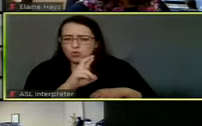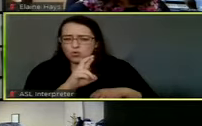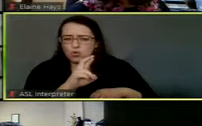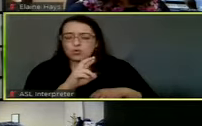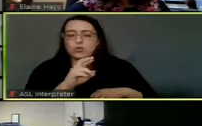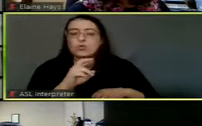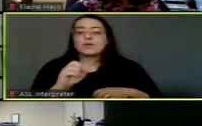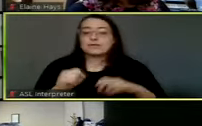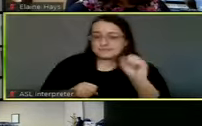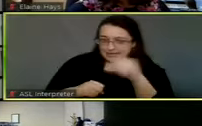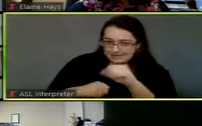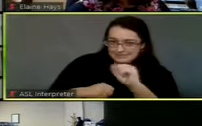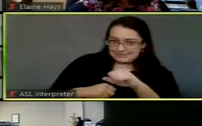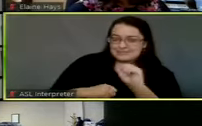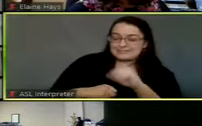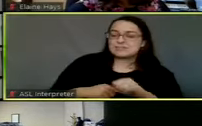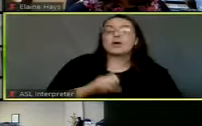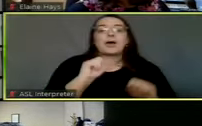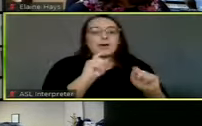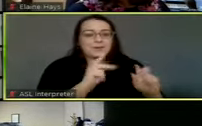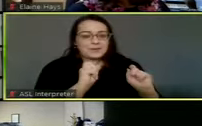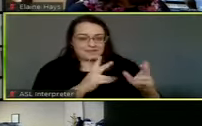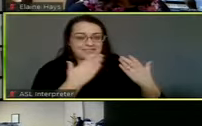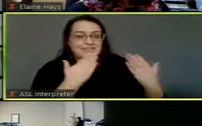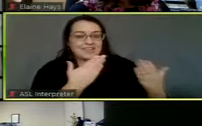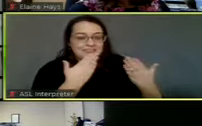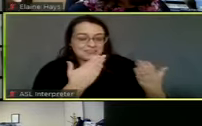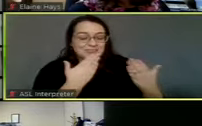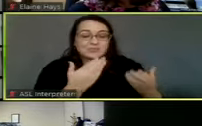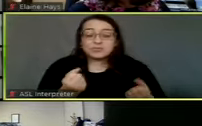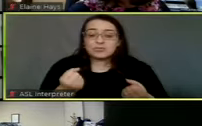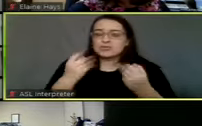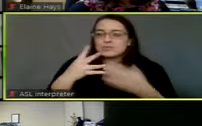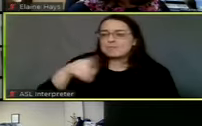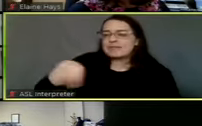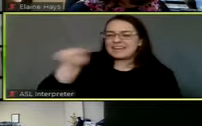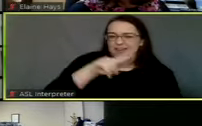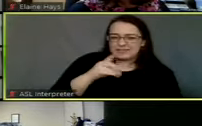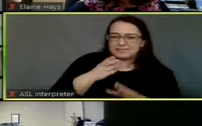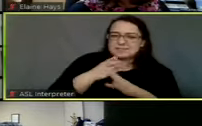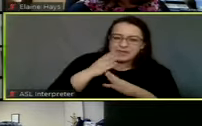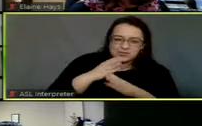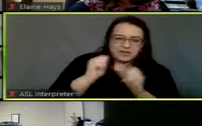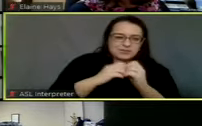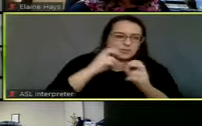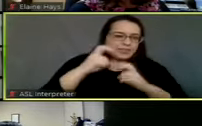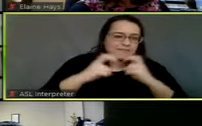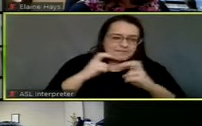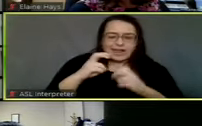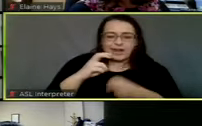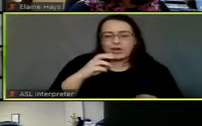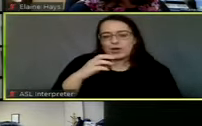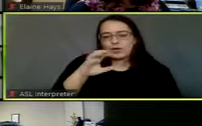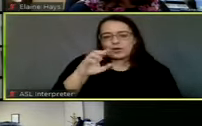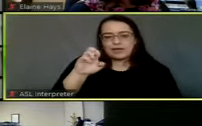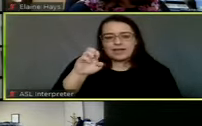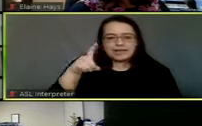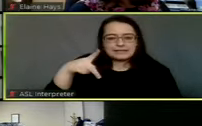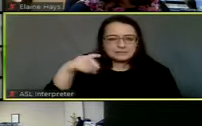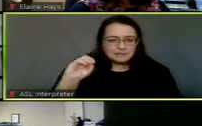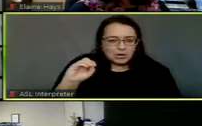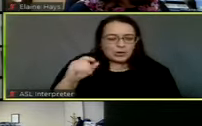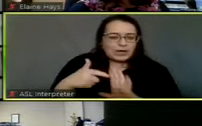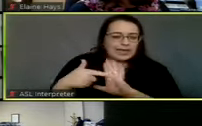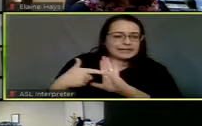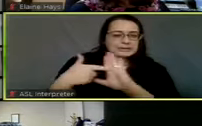okay. Yes. For consulting. Yes. And there's some, there's many out there that specialize in fairgrounds and expo districts. So